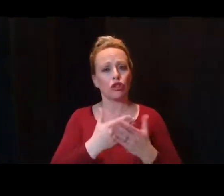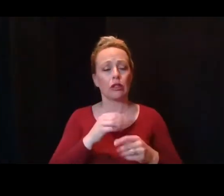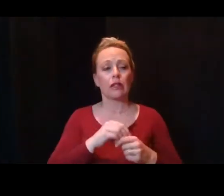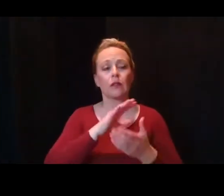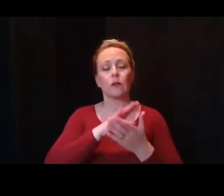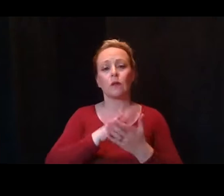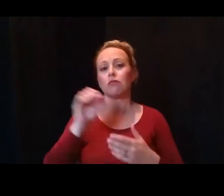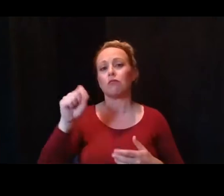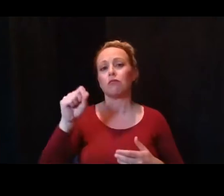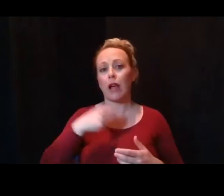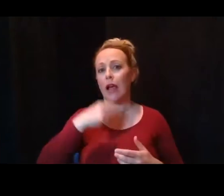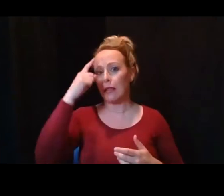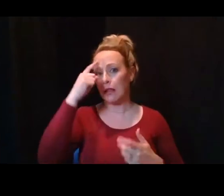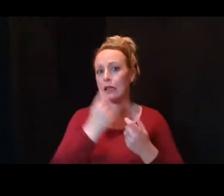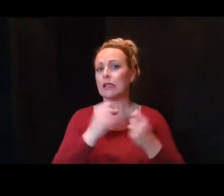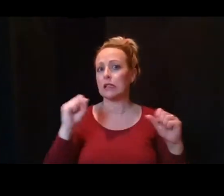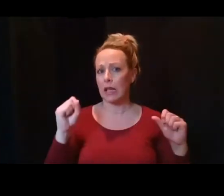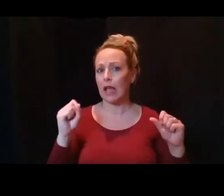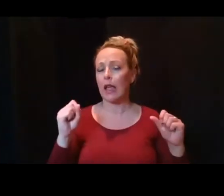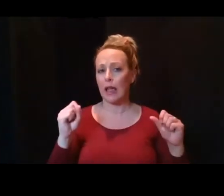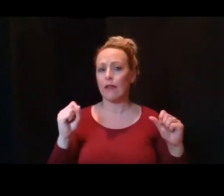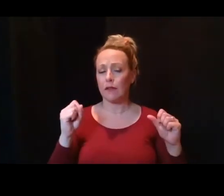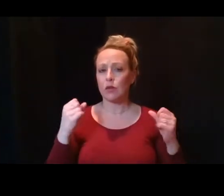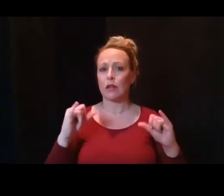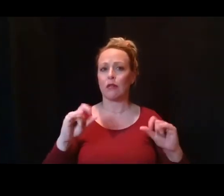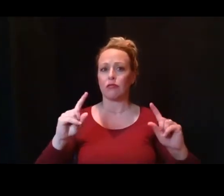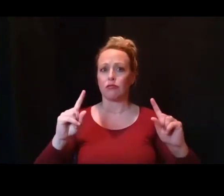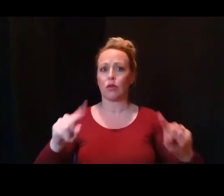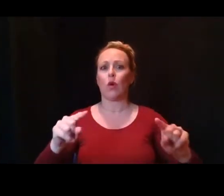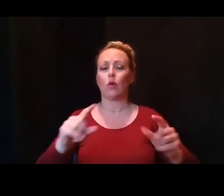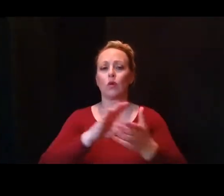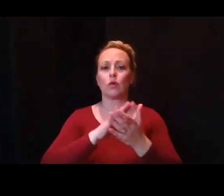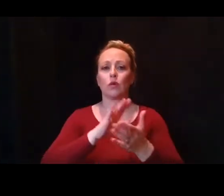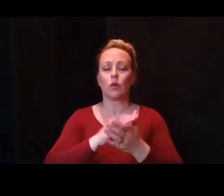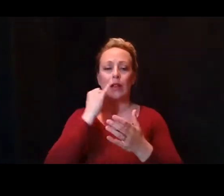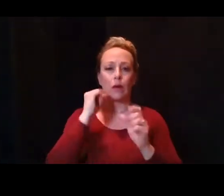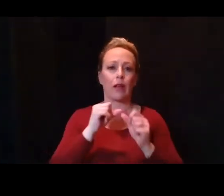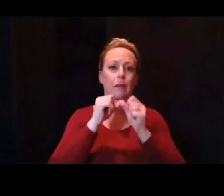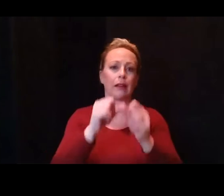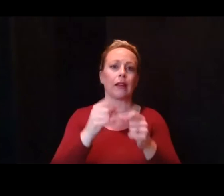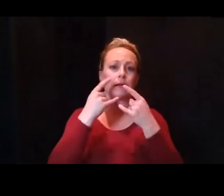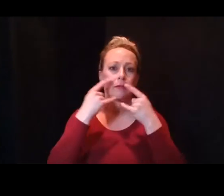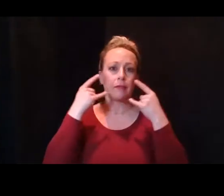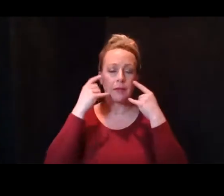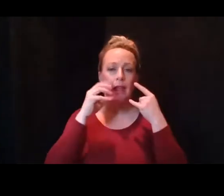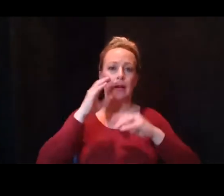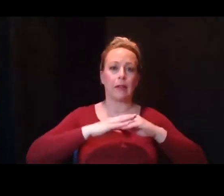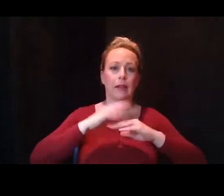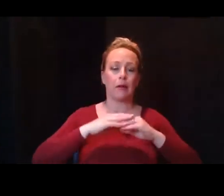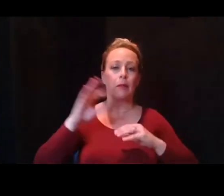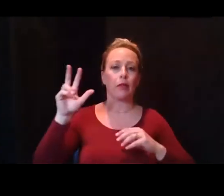do believe it's safe to hold face-to-face as long as we're able to maintain masking and a minimum three feet distance.